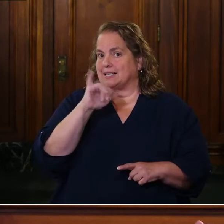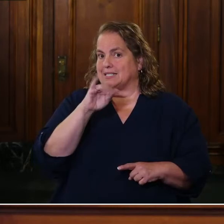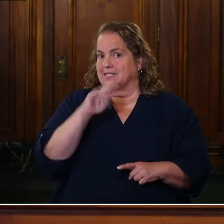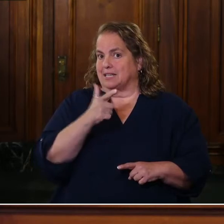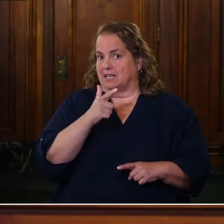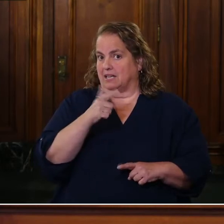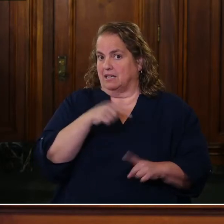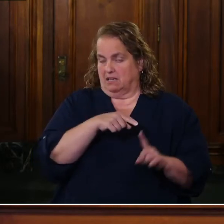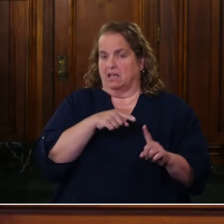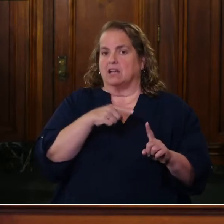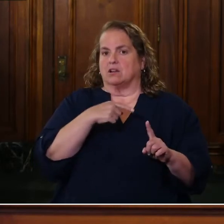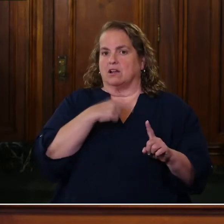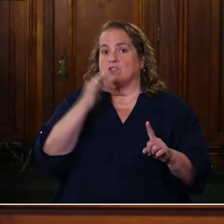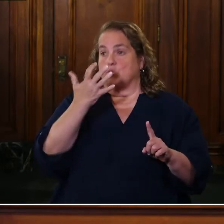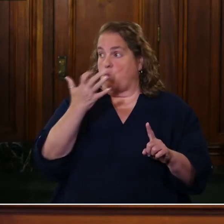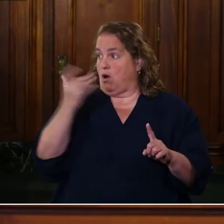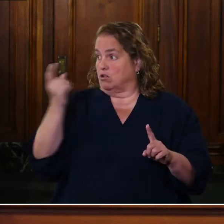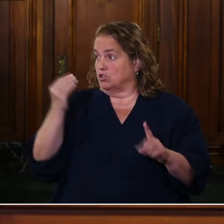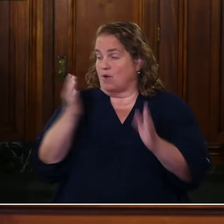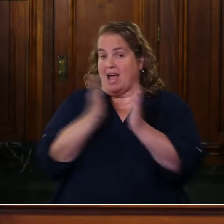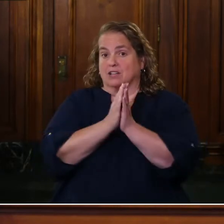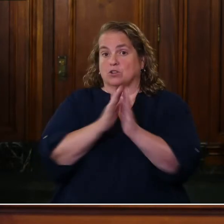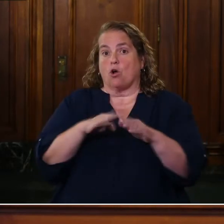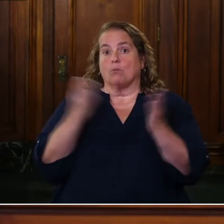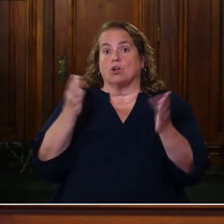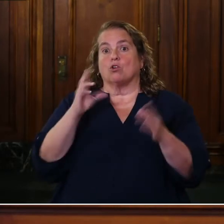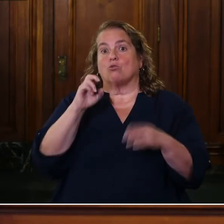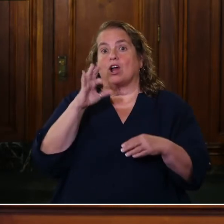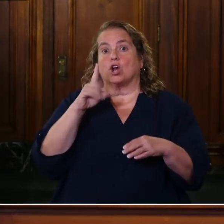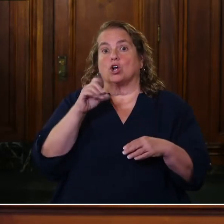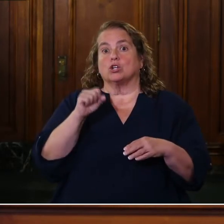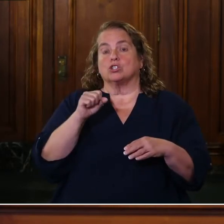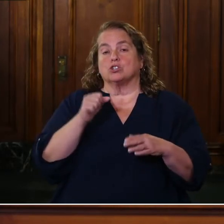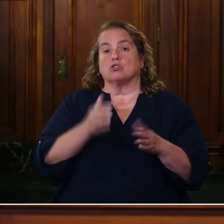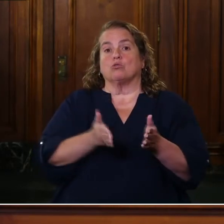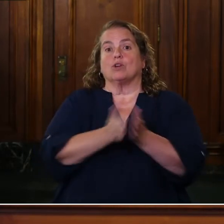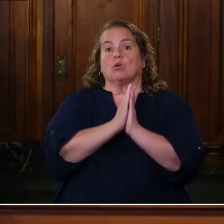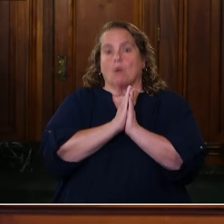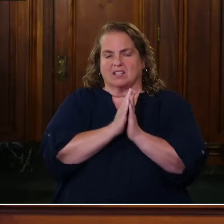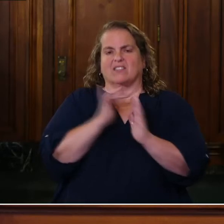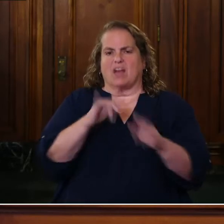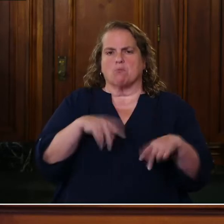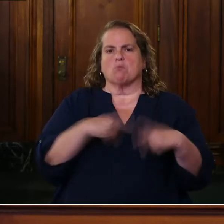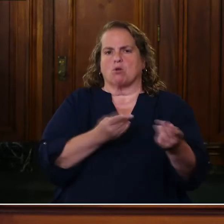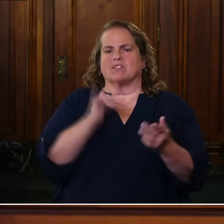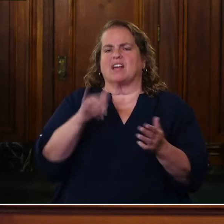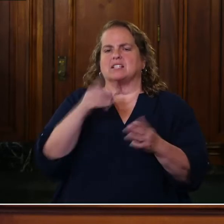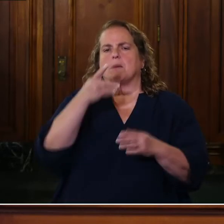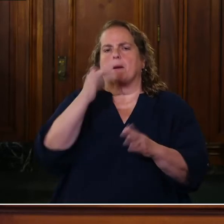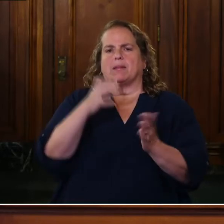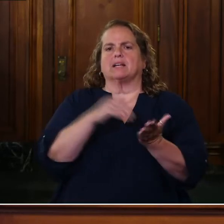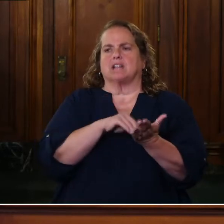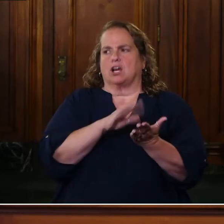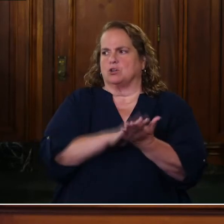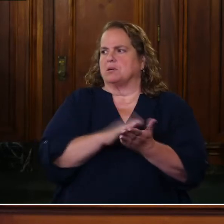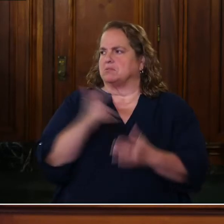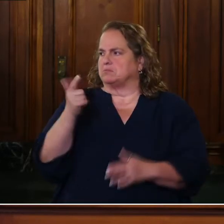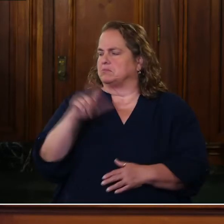serve an open records request, we can get, uh, what that proposal is, uh, right to you. That's, that's a public document. Tom?